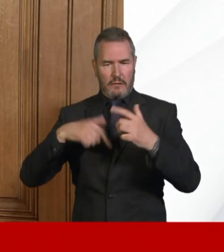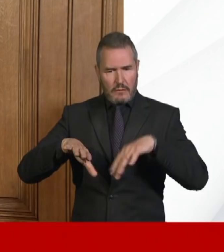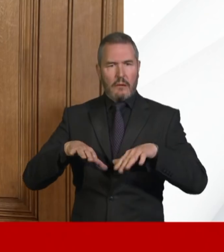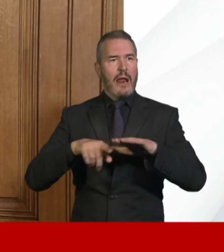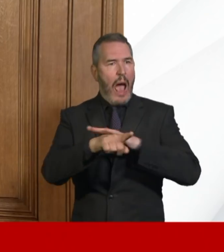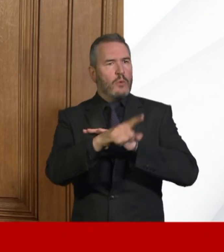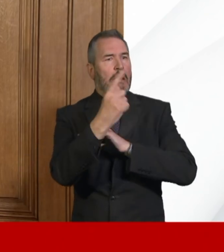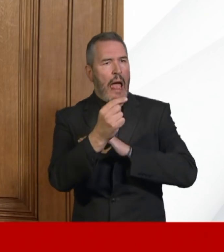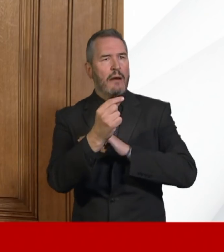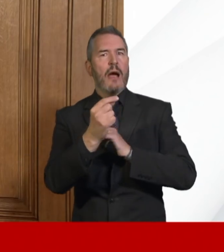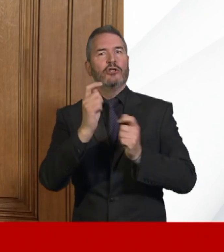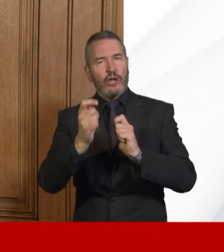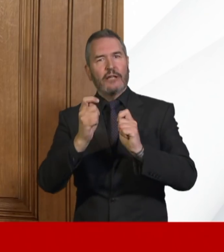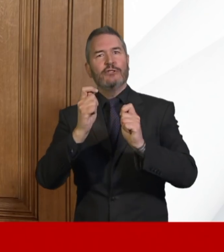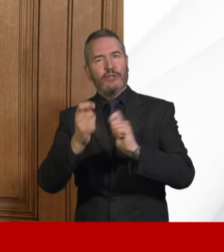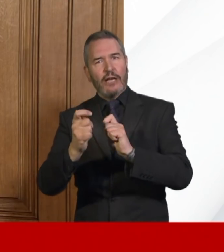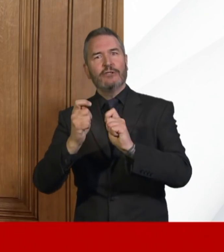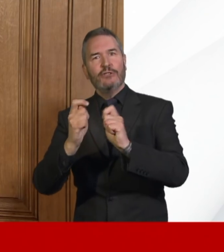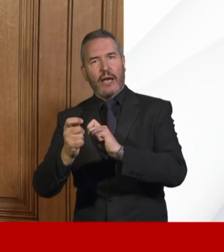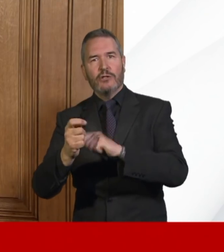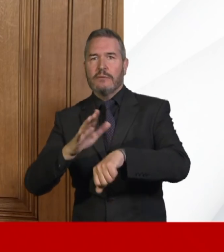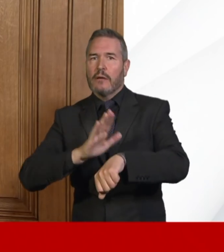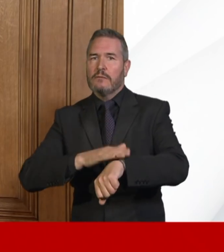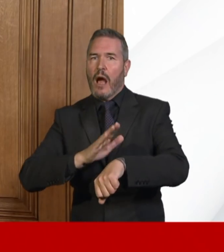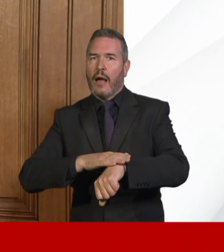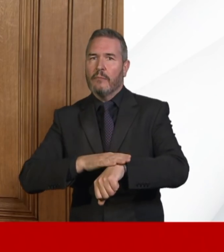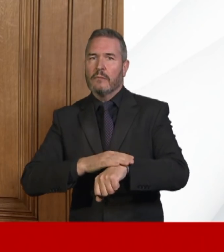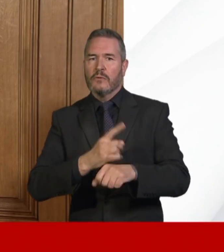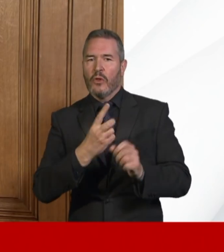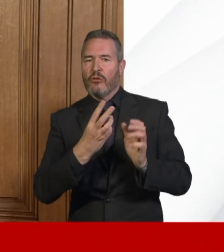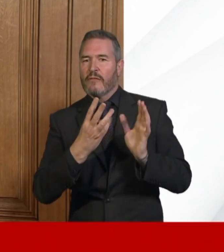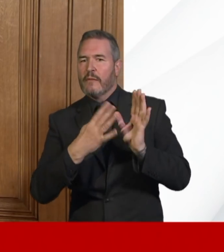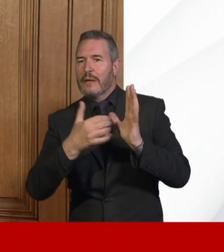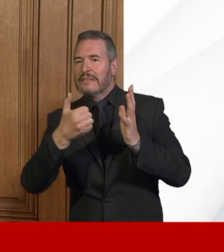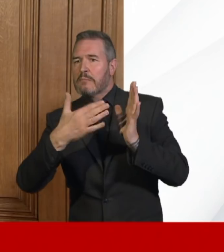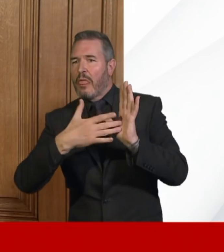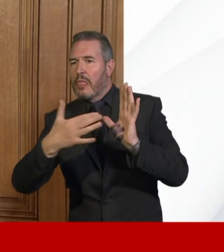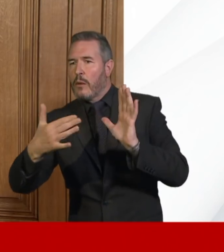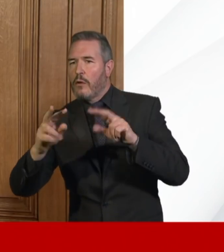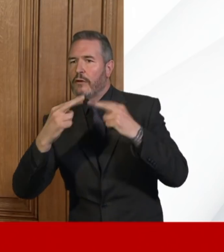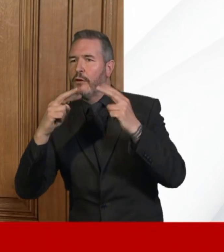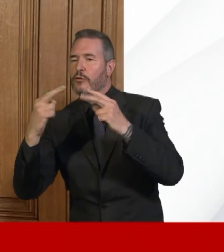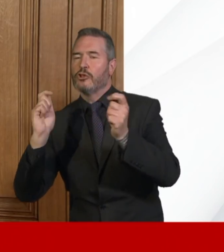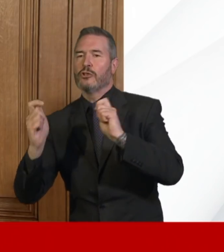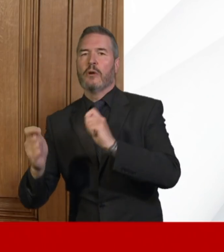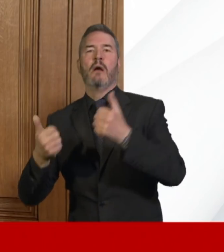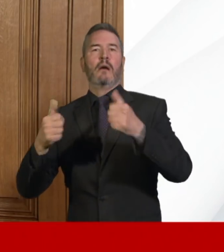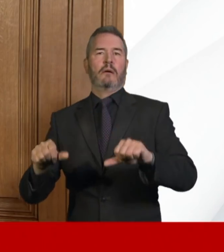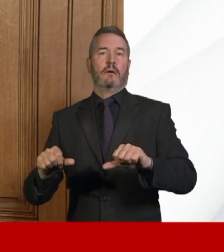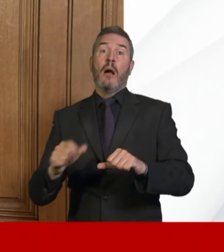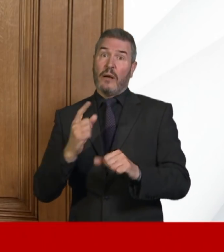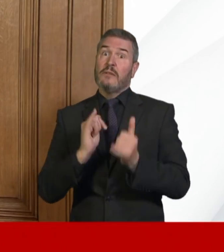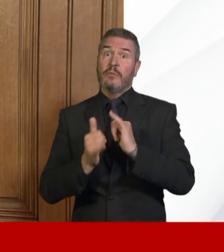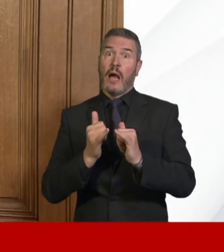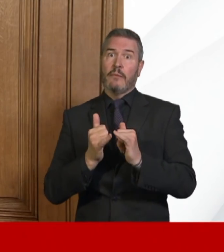until we gradually come back to a normal, normal way of living. And that may mean that we have a few bumps